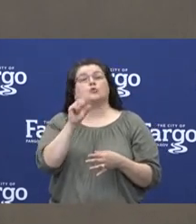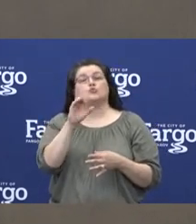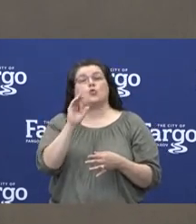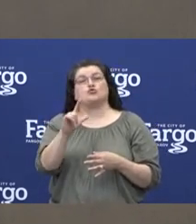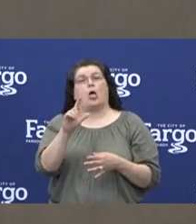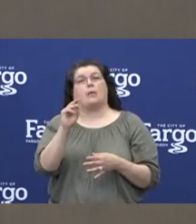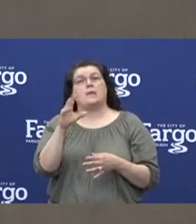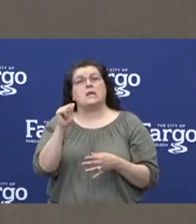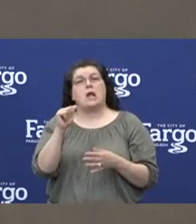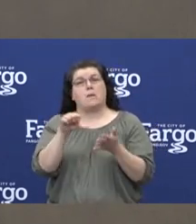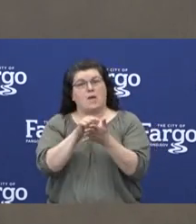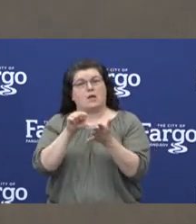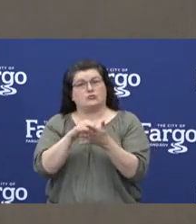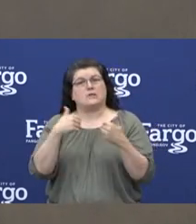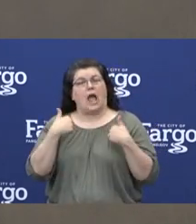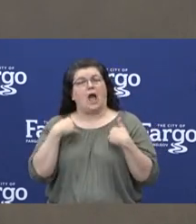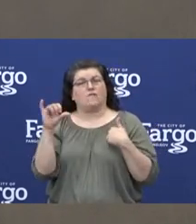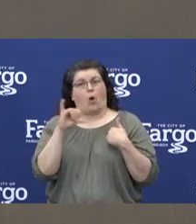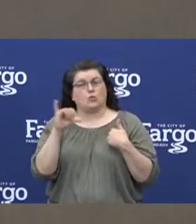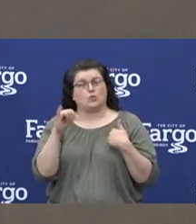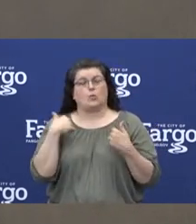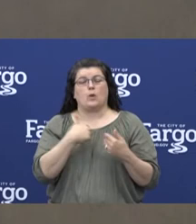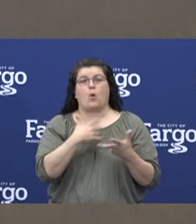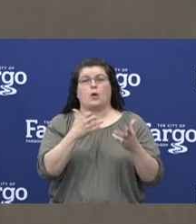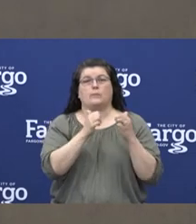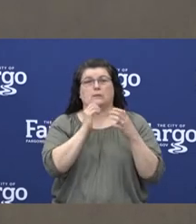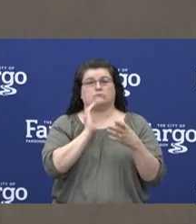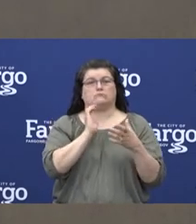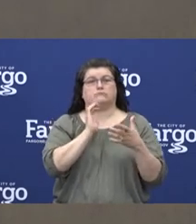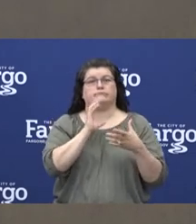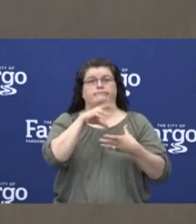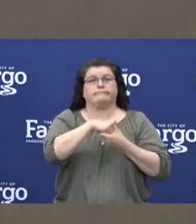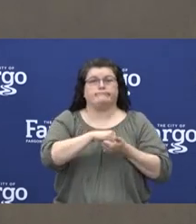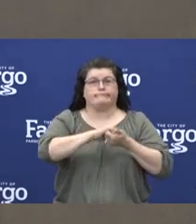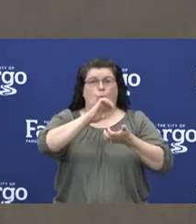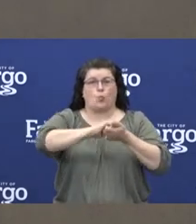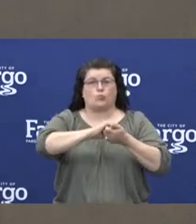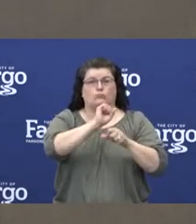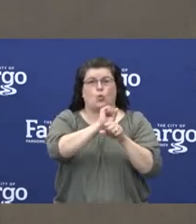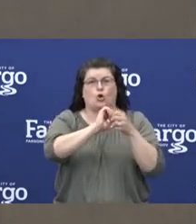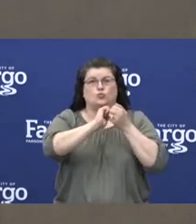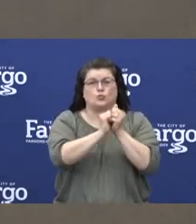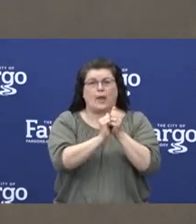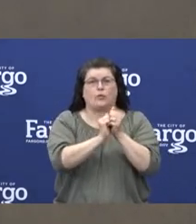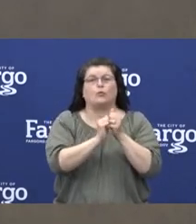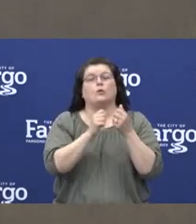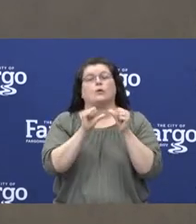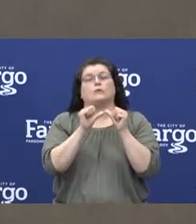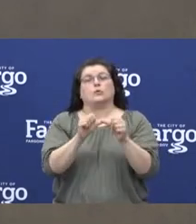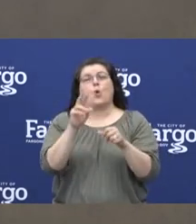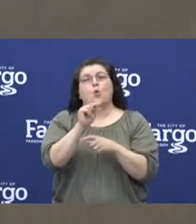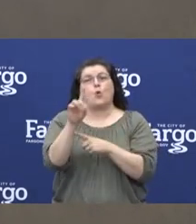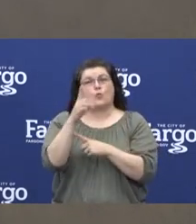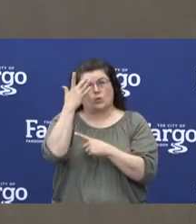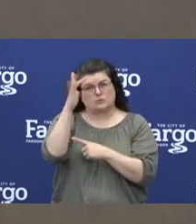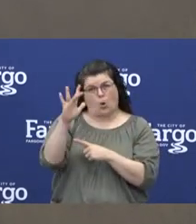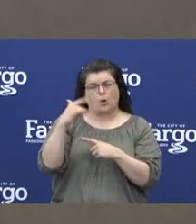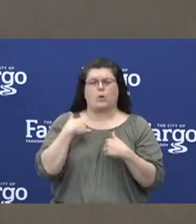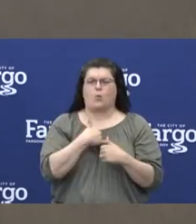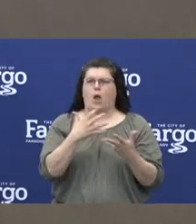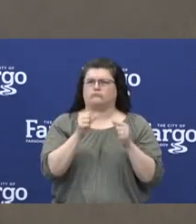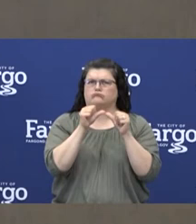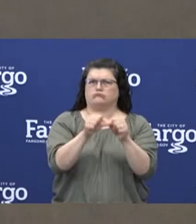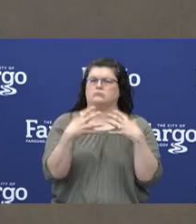all in this together and we need to remain North Dakota smart and continue to be healthy in supporting these businesses.